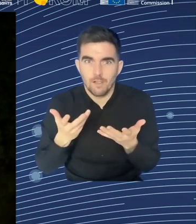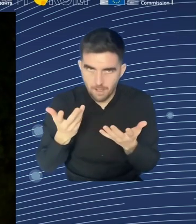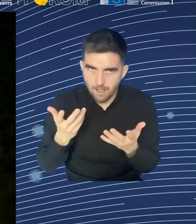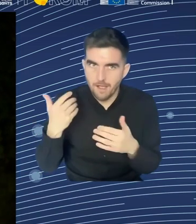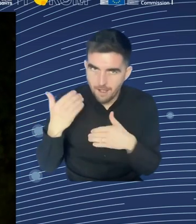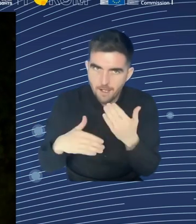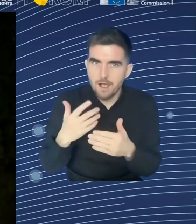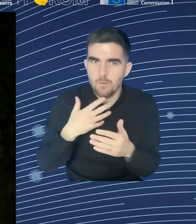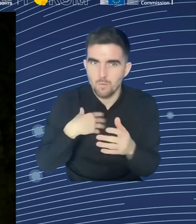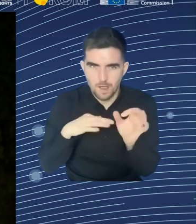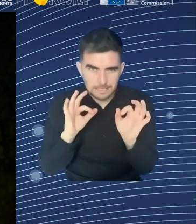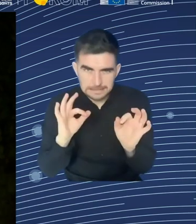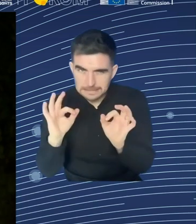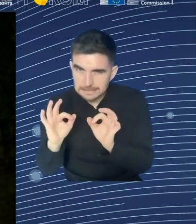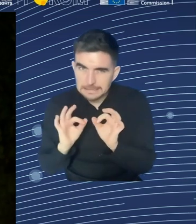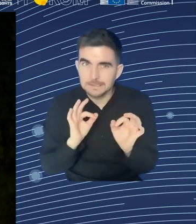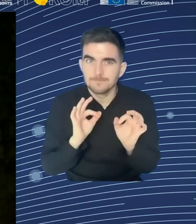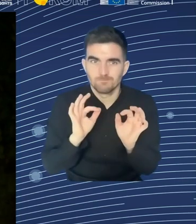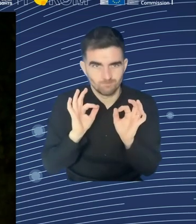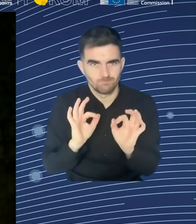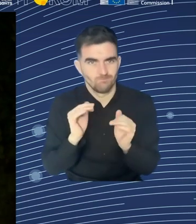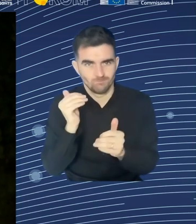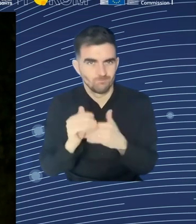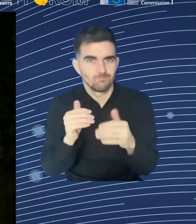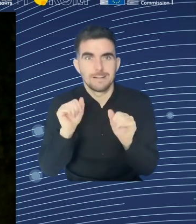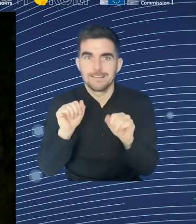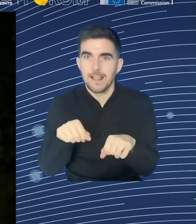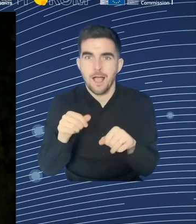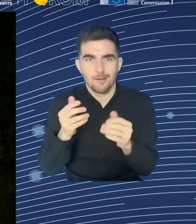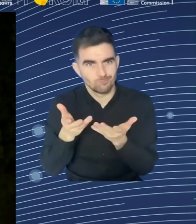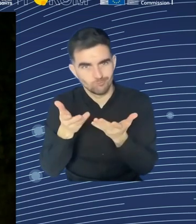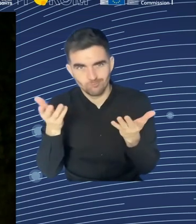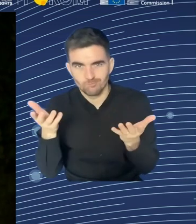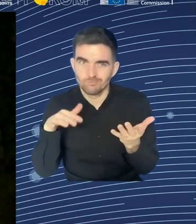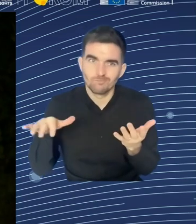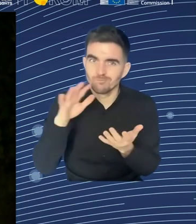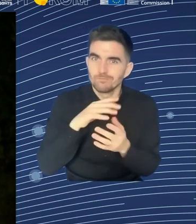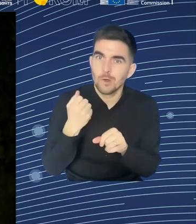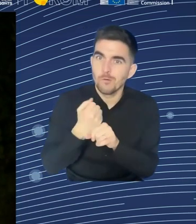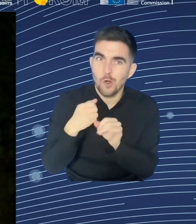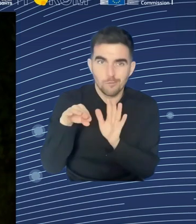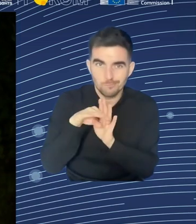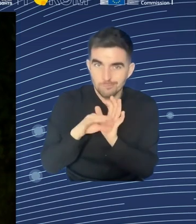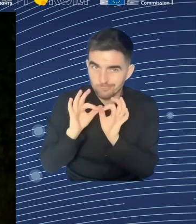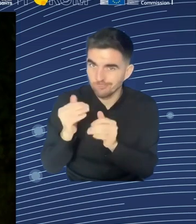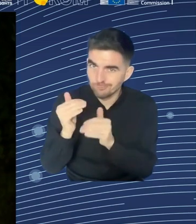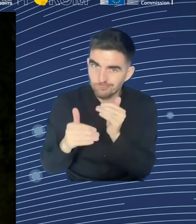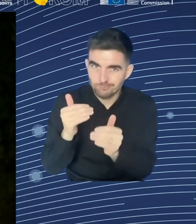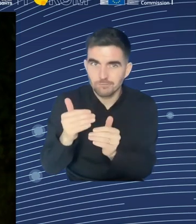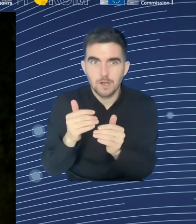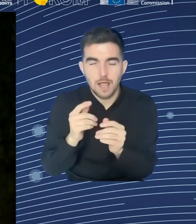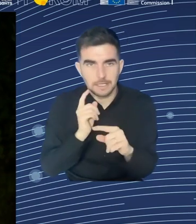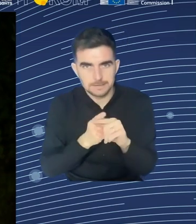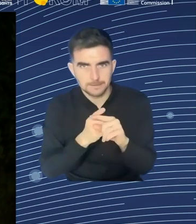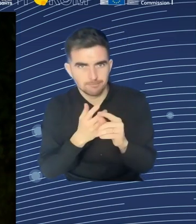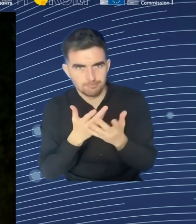Having said this, of course, where is the need? So I think we are, on the employer side, very aware